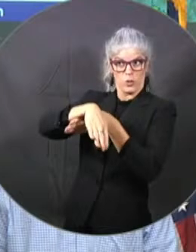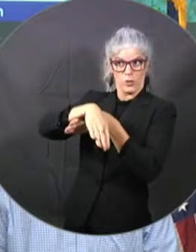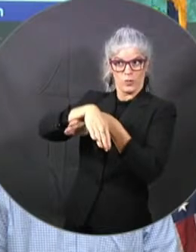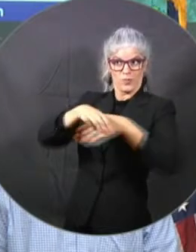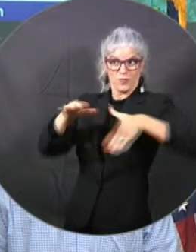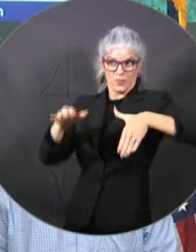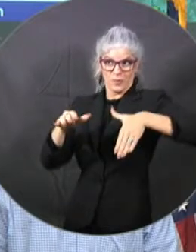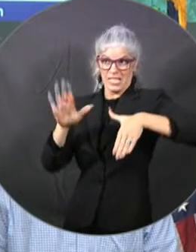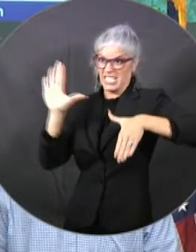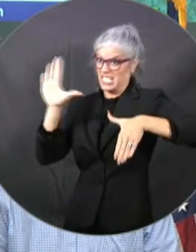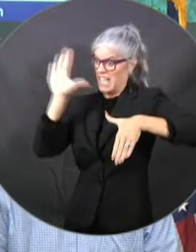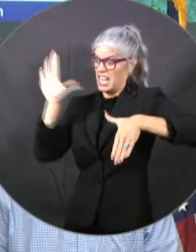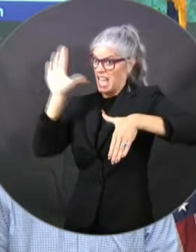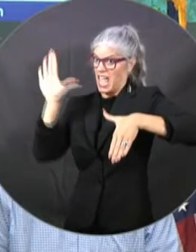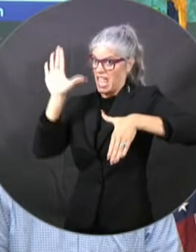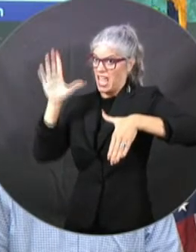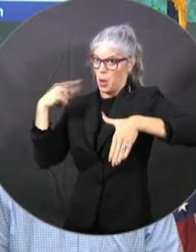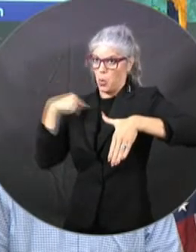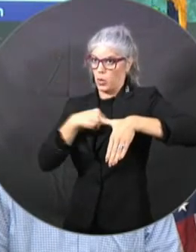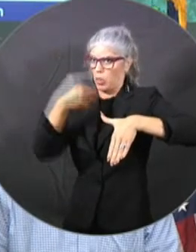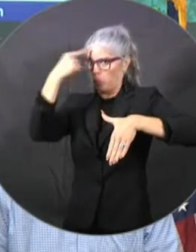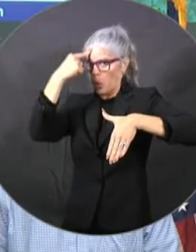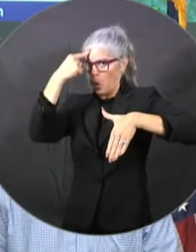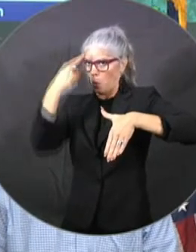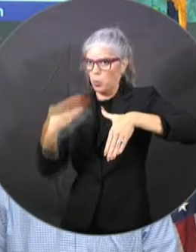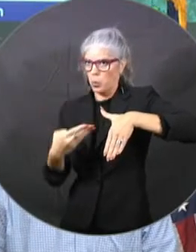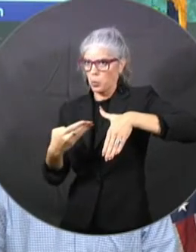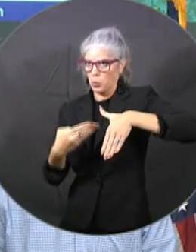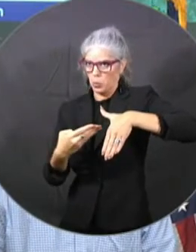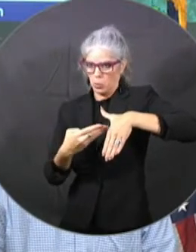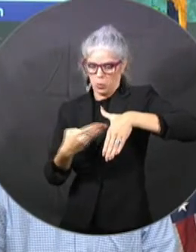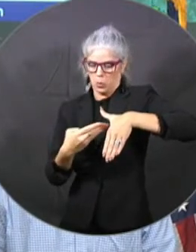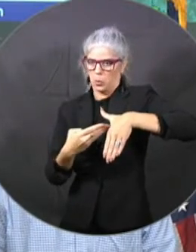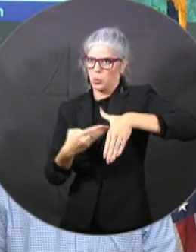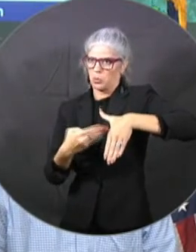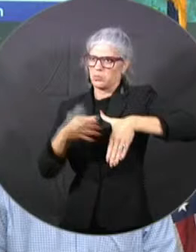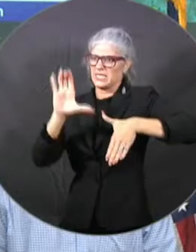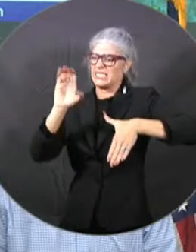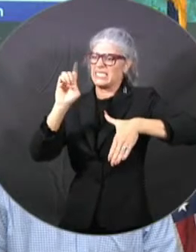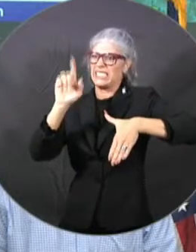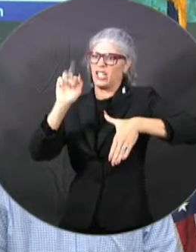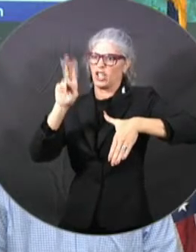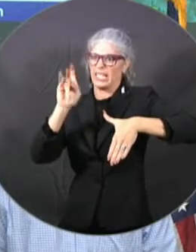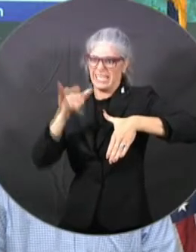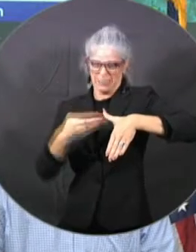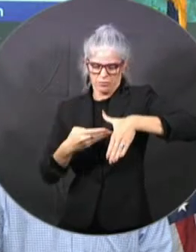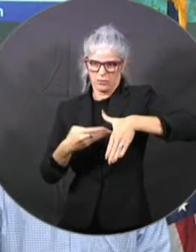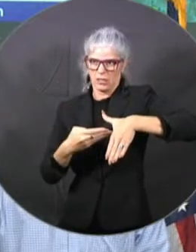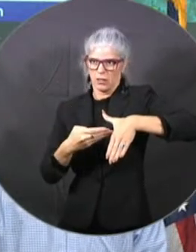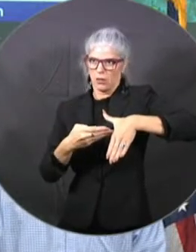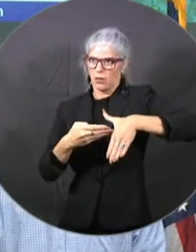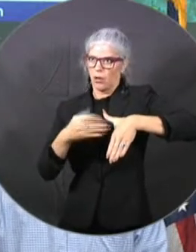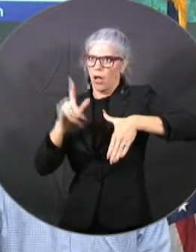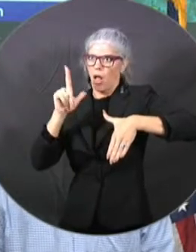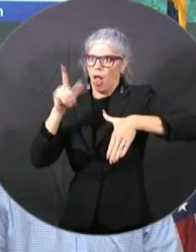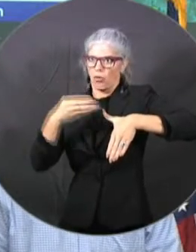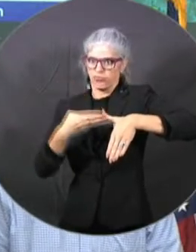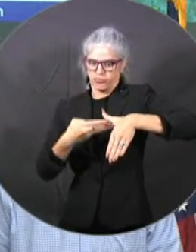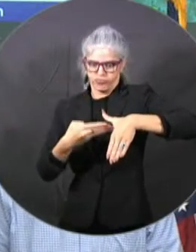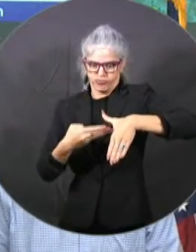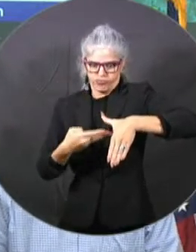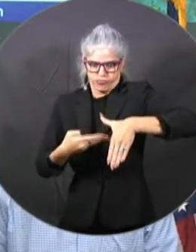going to hit Cedar Key, right? It ended up doing an impact on Sanibel Island. That that's where it impacted on Wednesday afternoon.